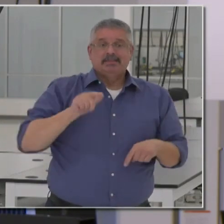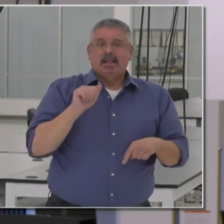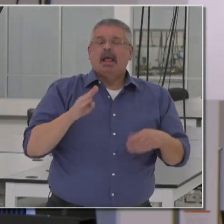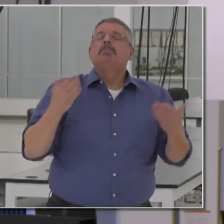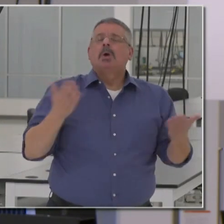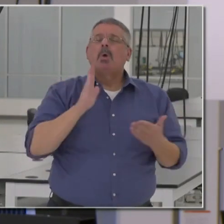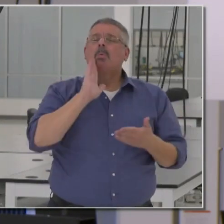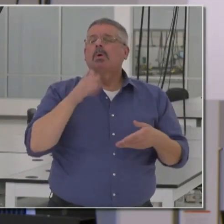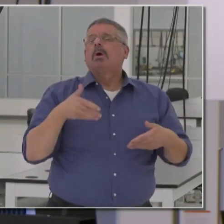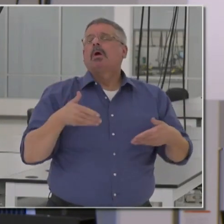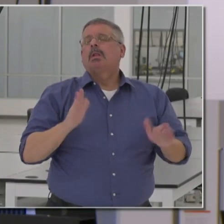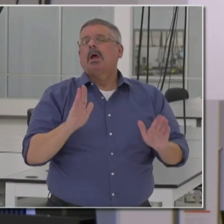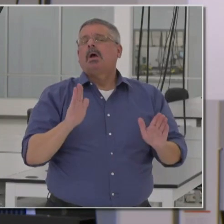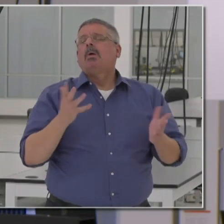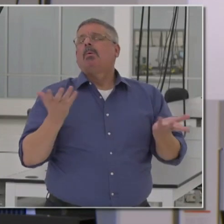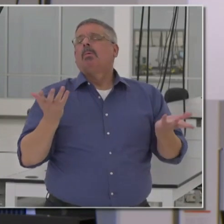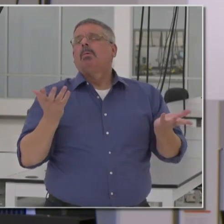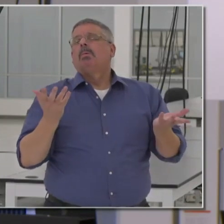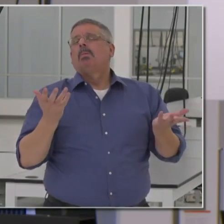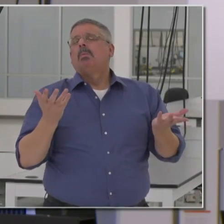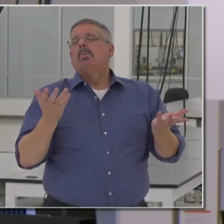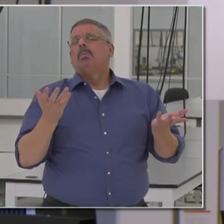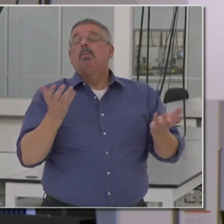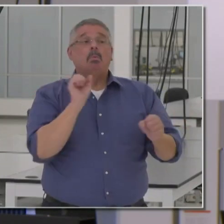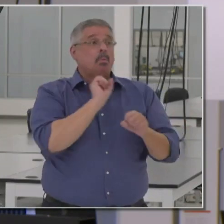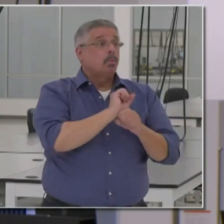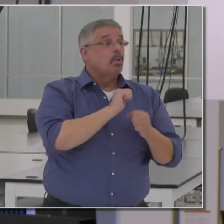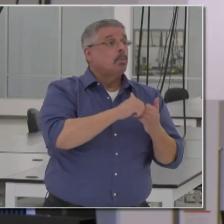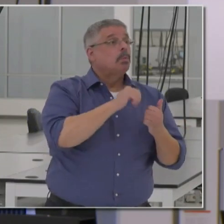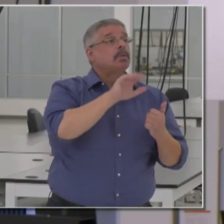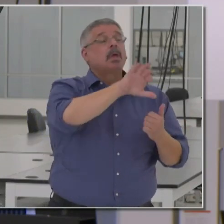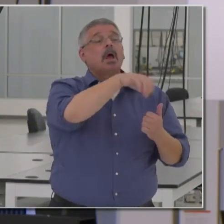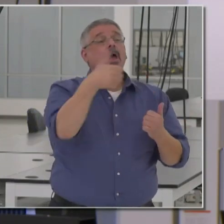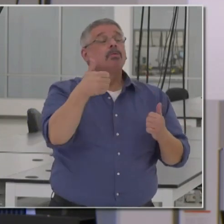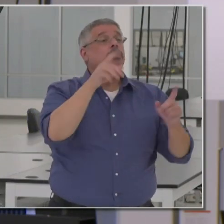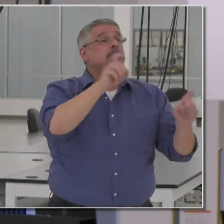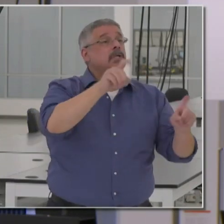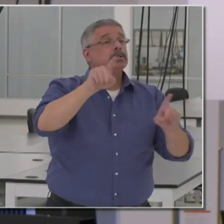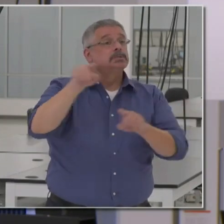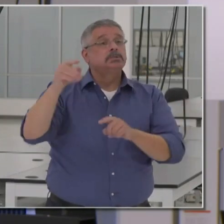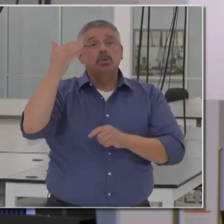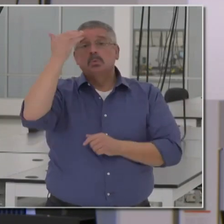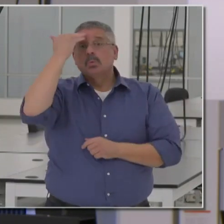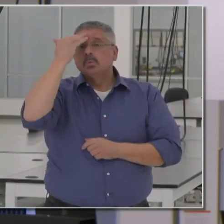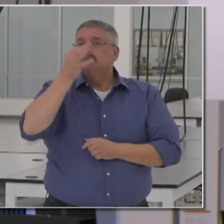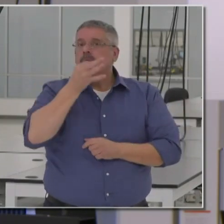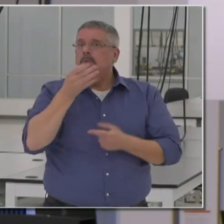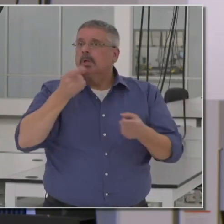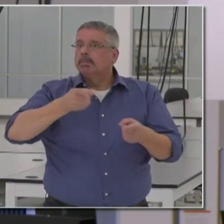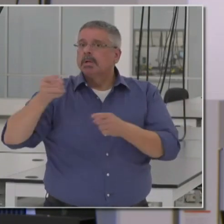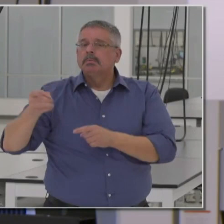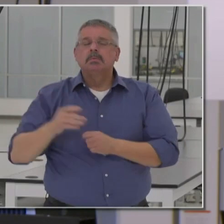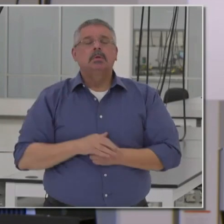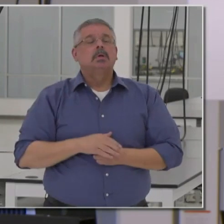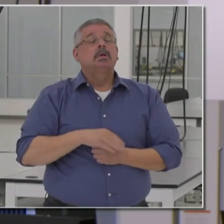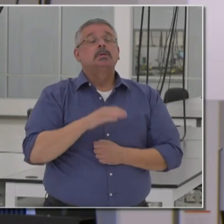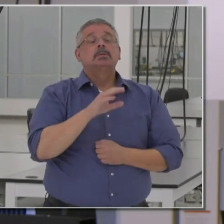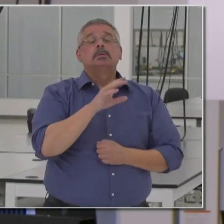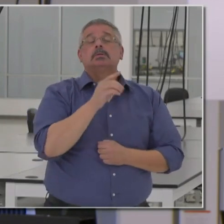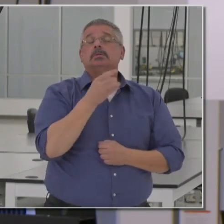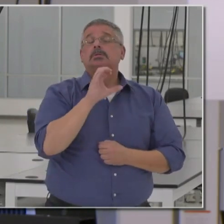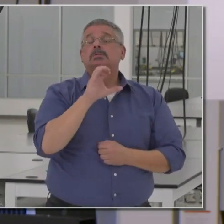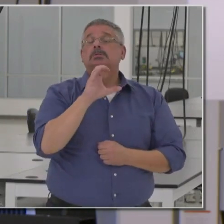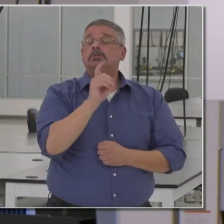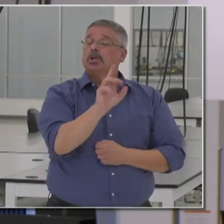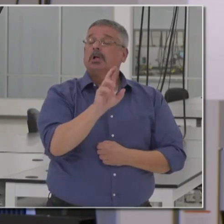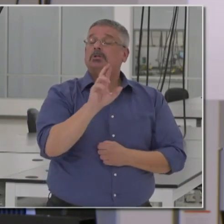here will allow us to, um, uh, work with the other modalities that we know are coming. And Dr. Gil Chavez, who, uh, has been,